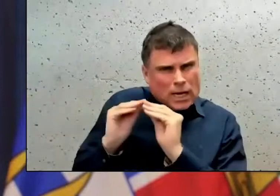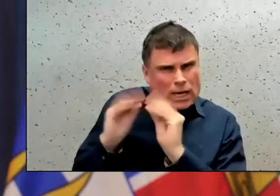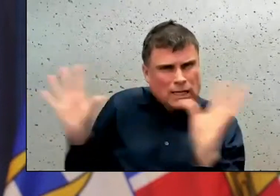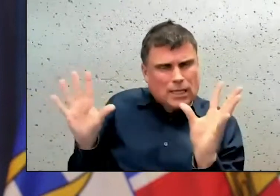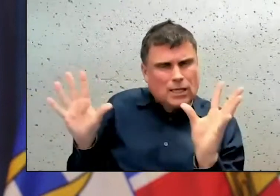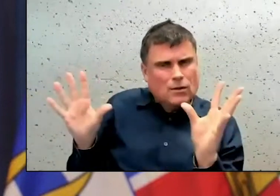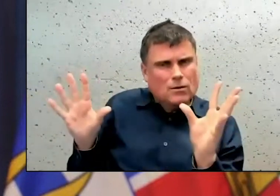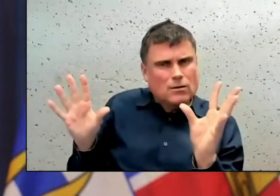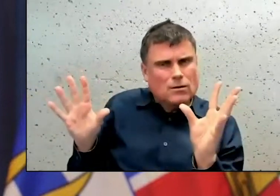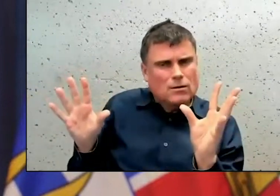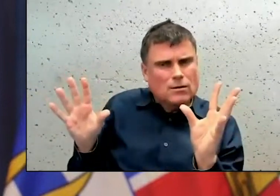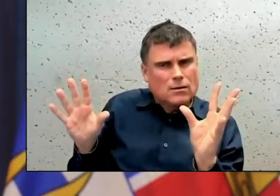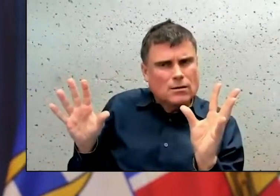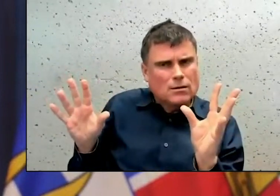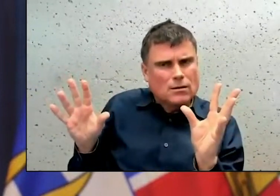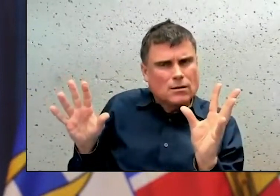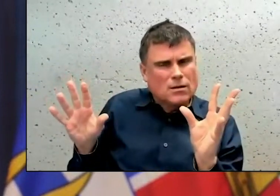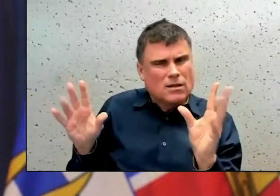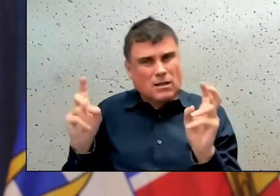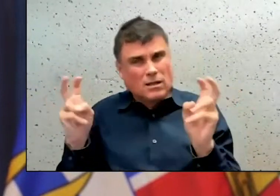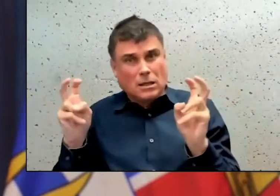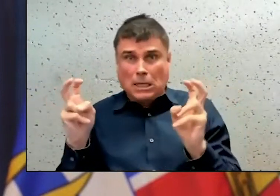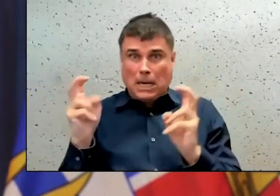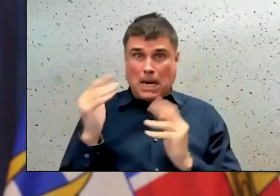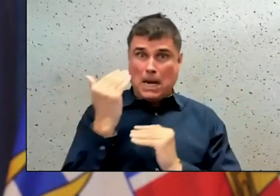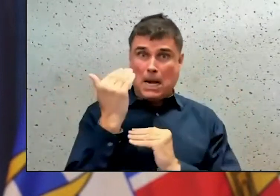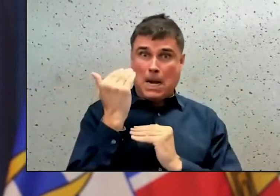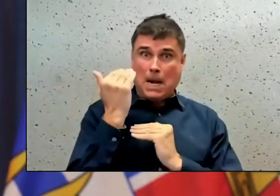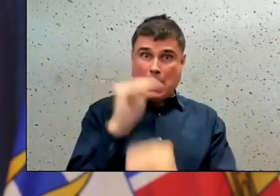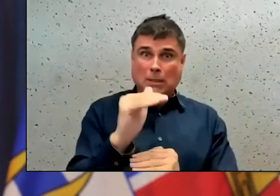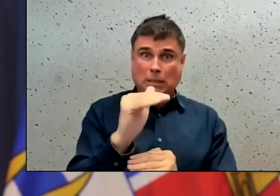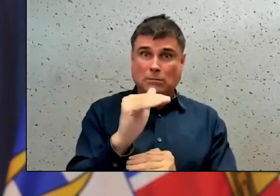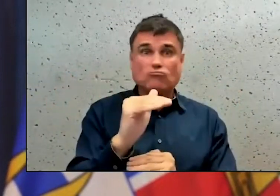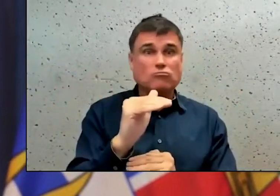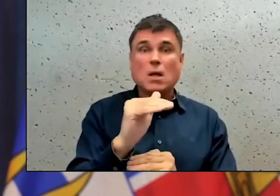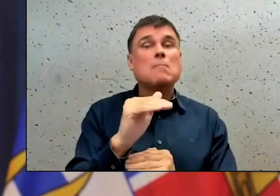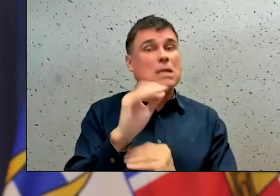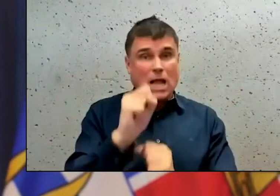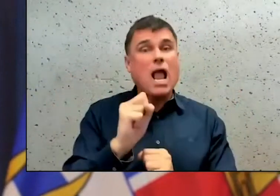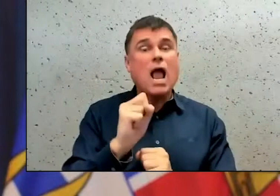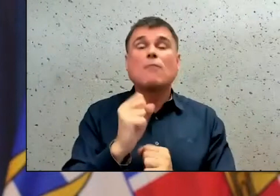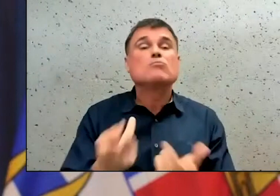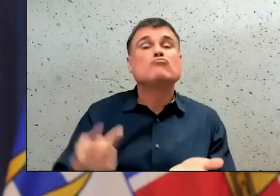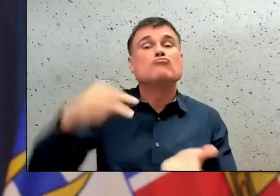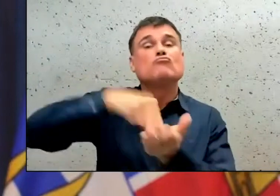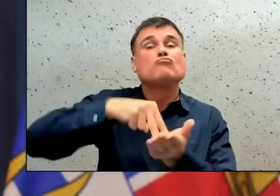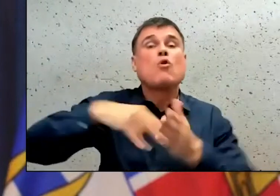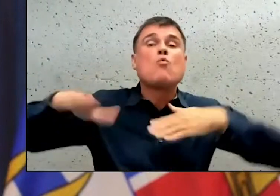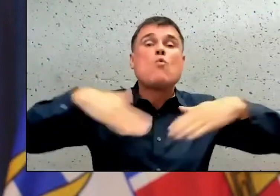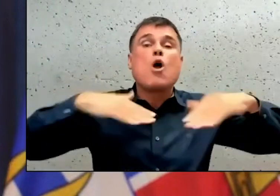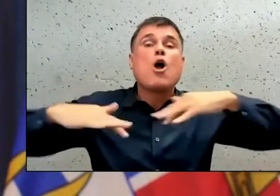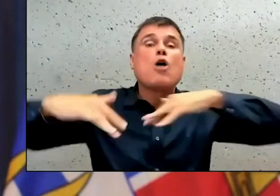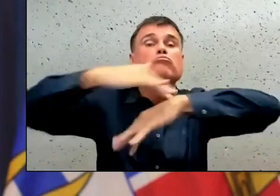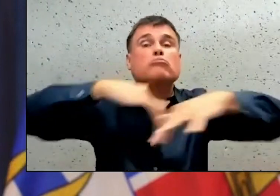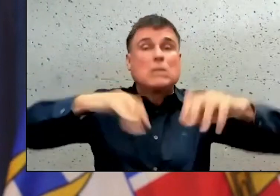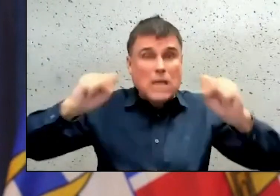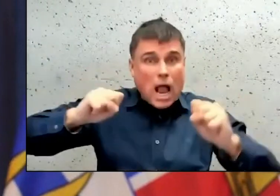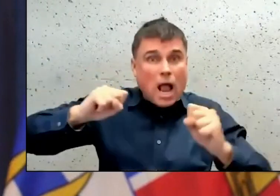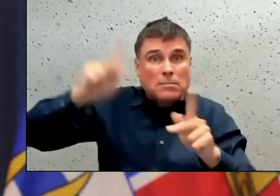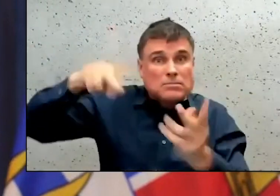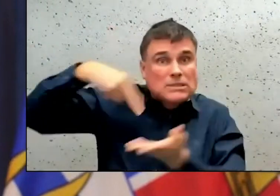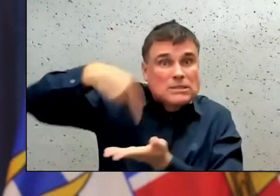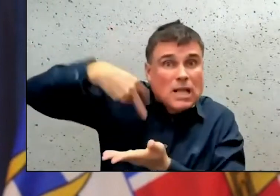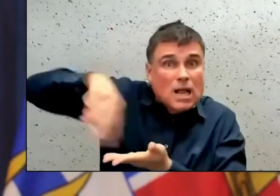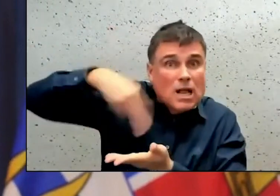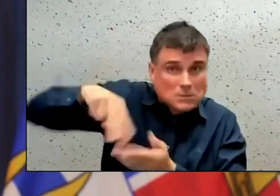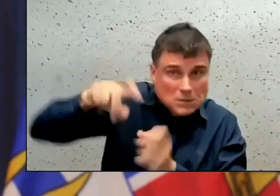removed the limits around people being able to get up and move around. But are people allowed to dance in that regard? And then